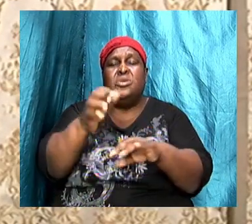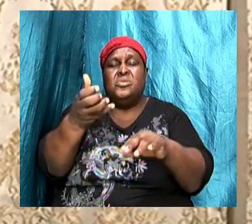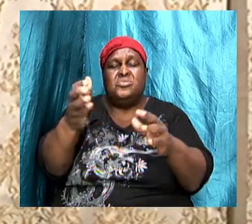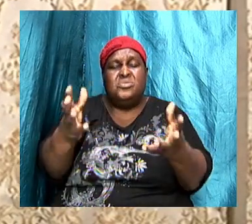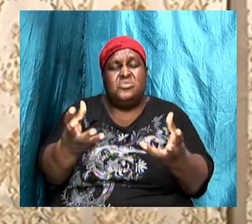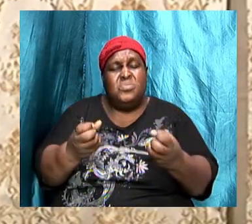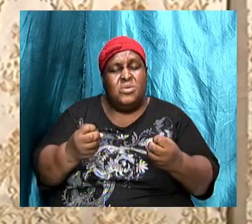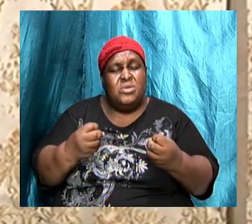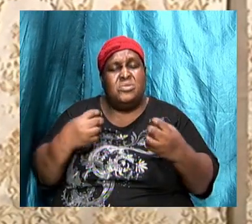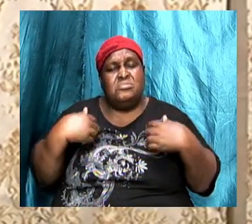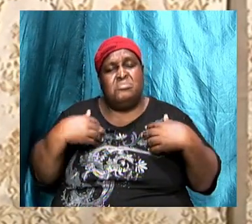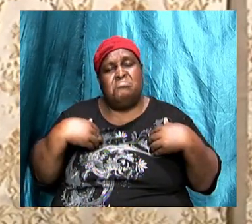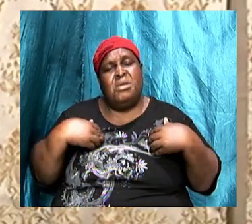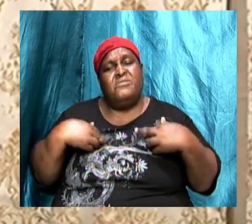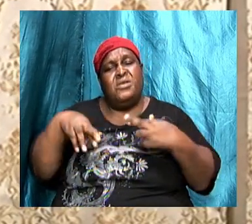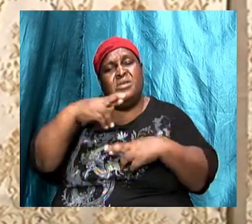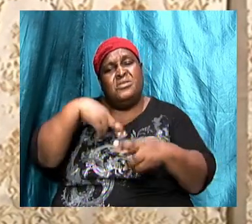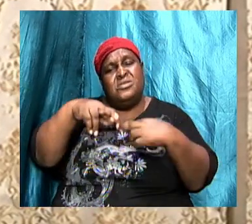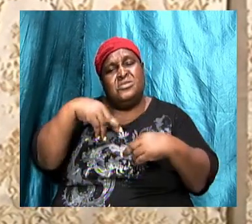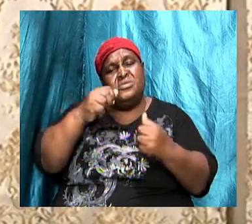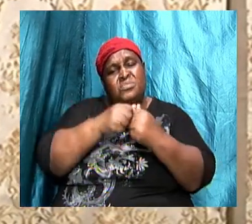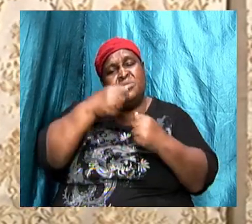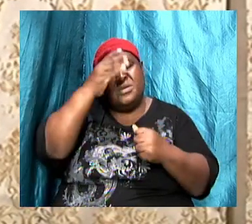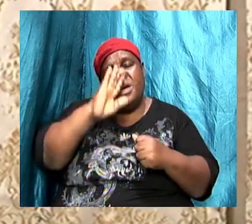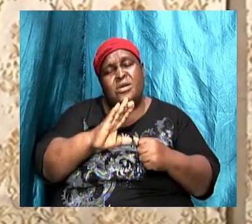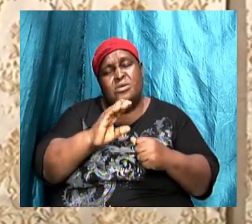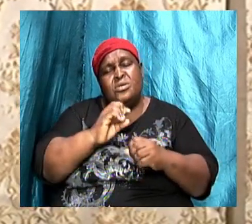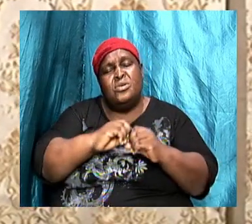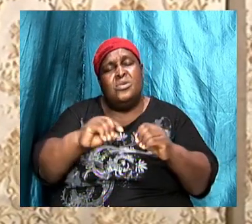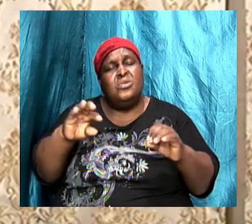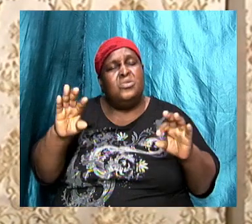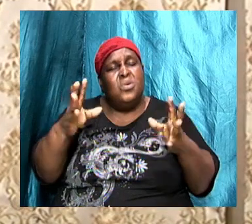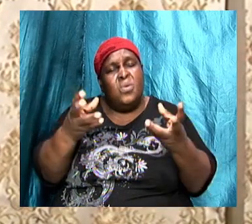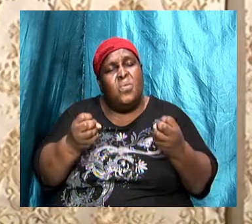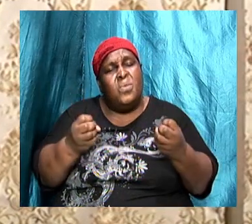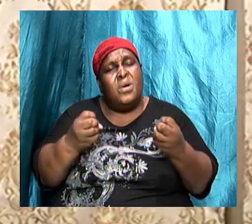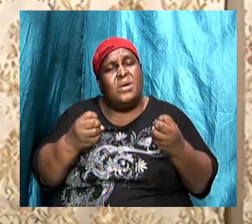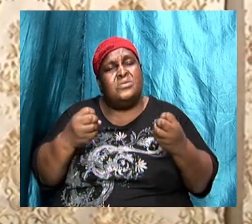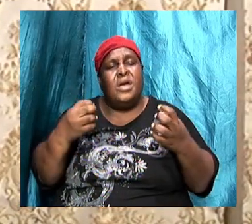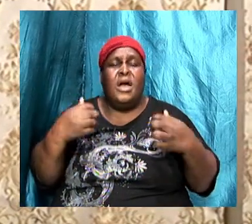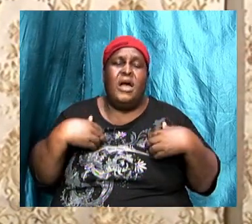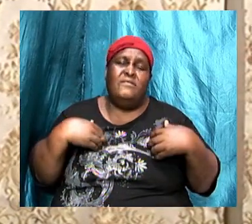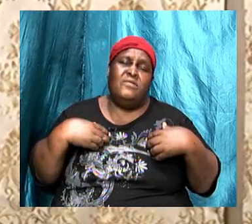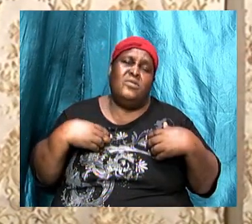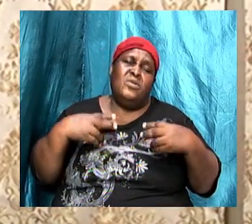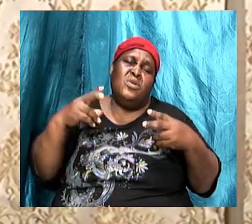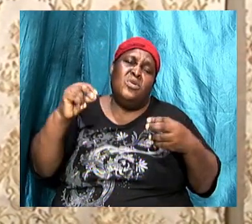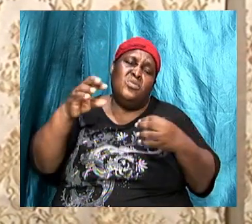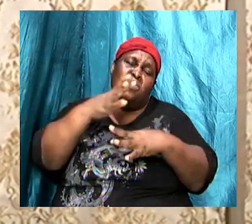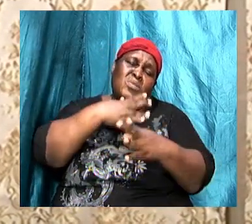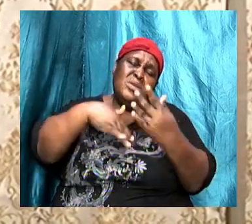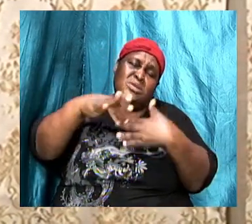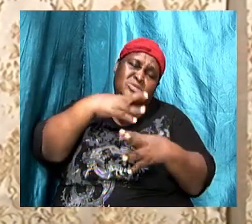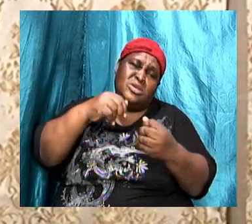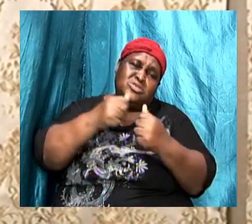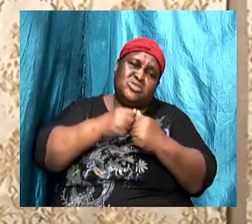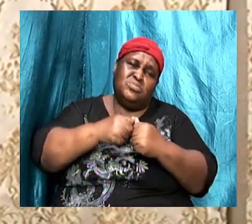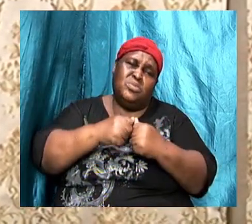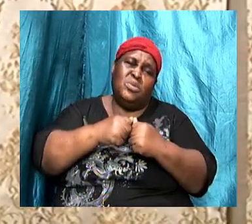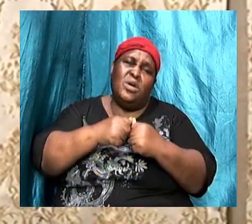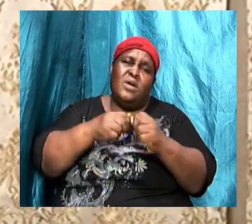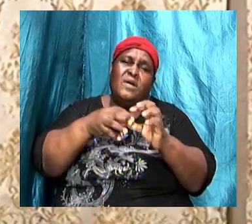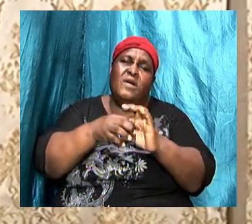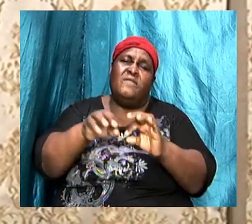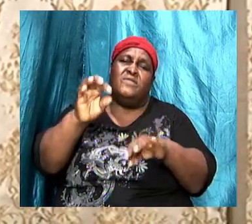don't have anything to do with the church. Let me just put it to you straight. You can have no relationship with God outside